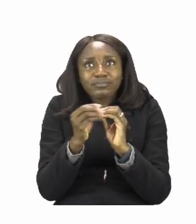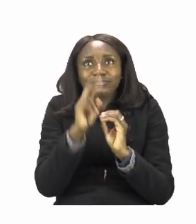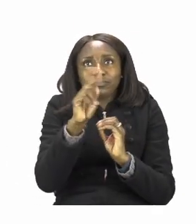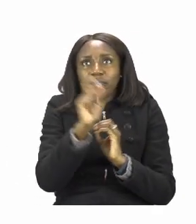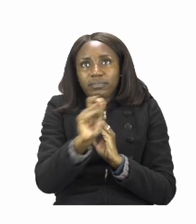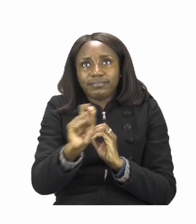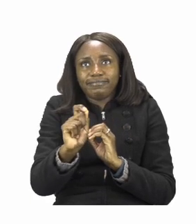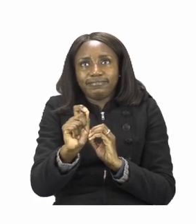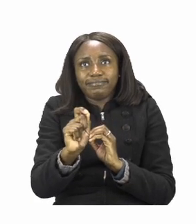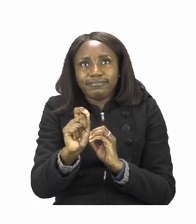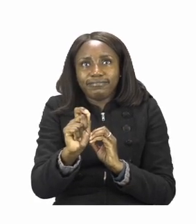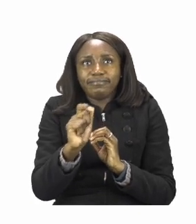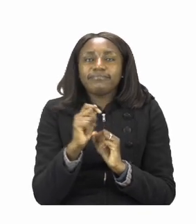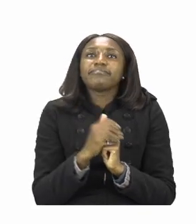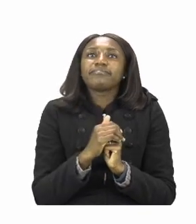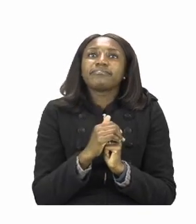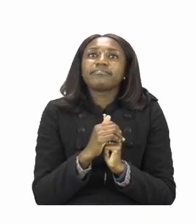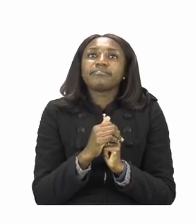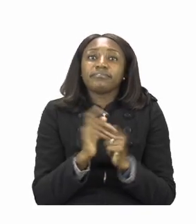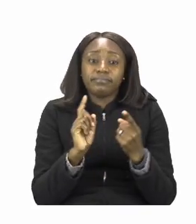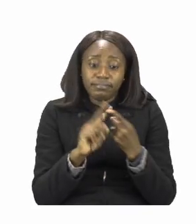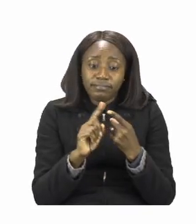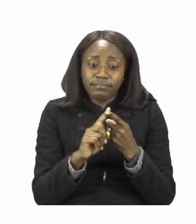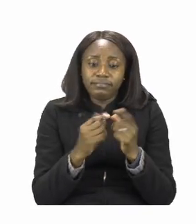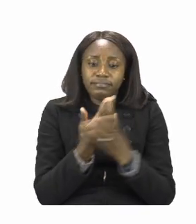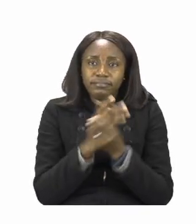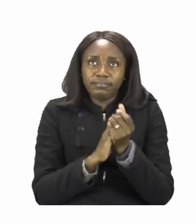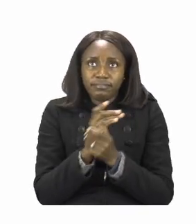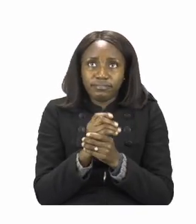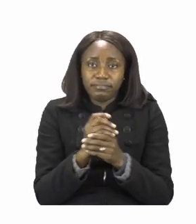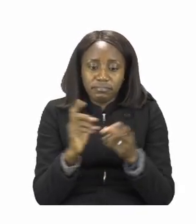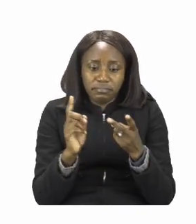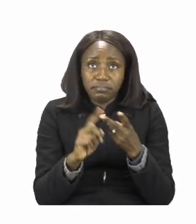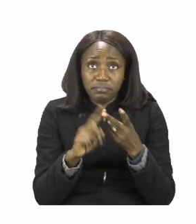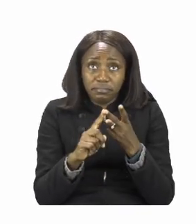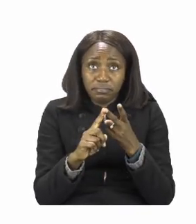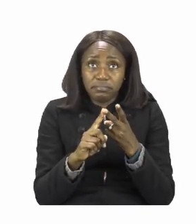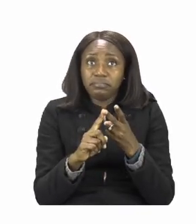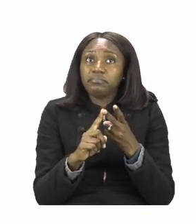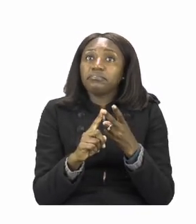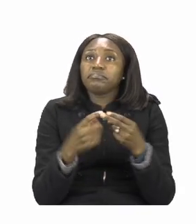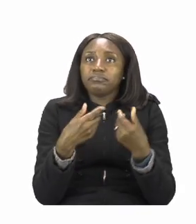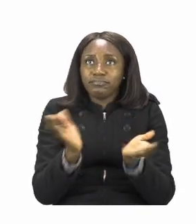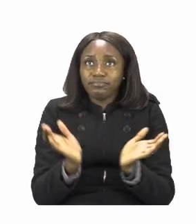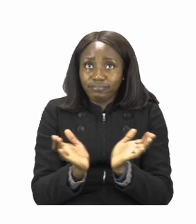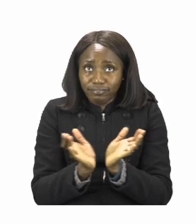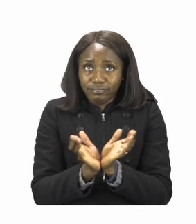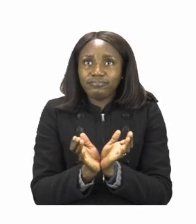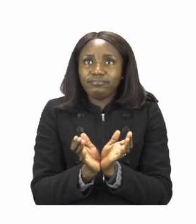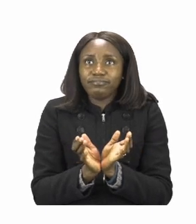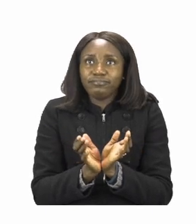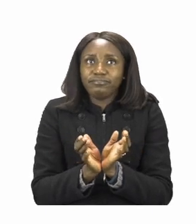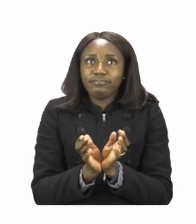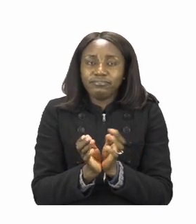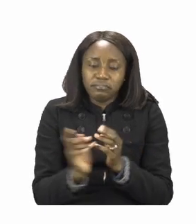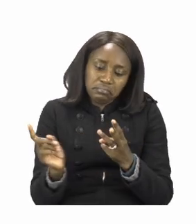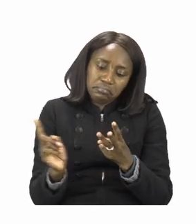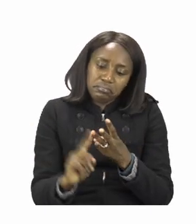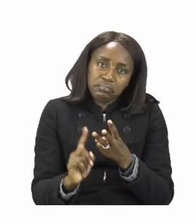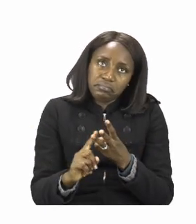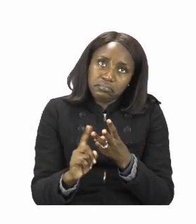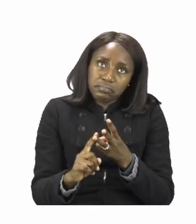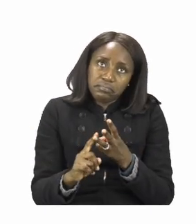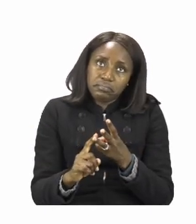So washing hands will be number one and then the bowel will be number two. Number three